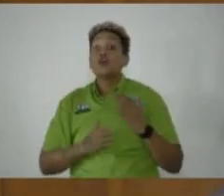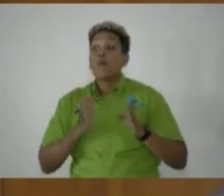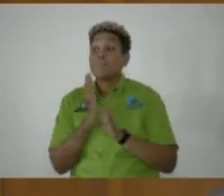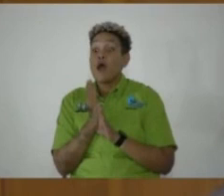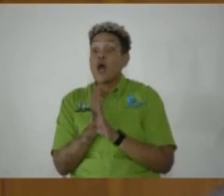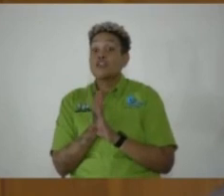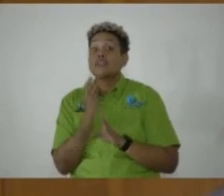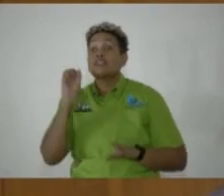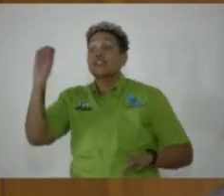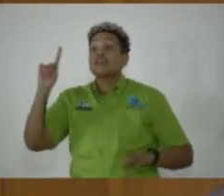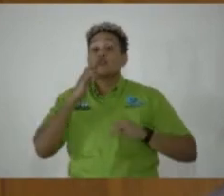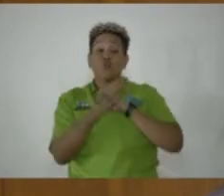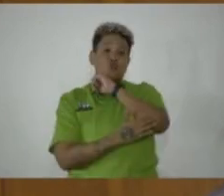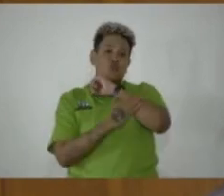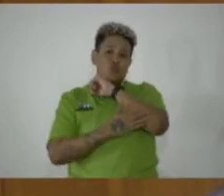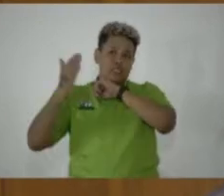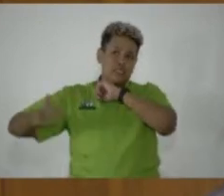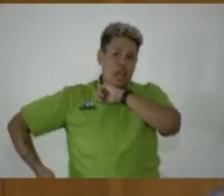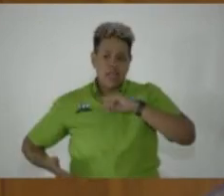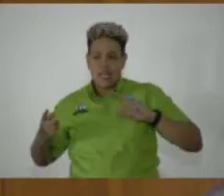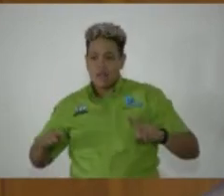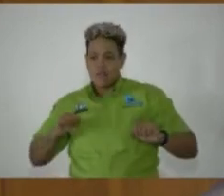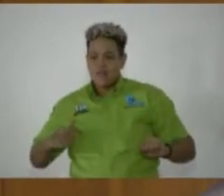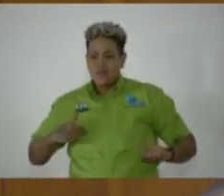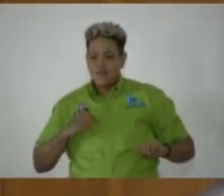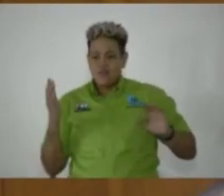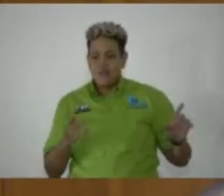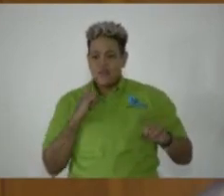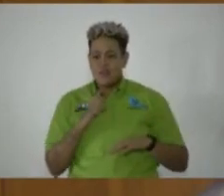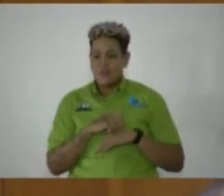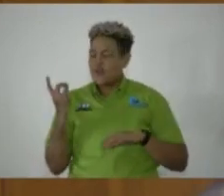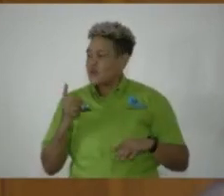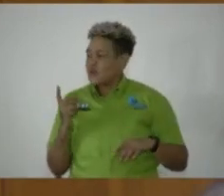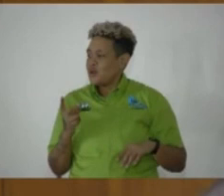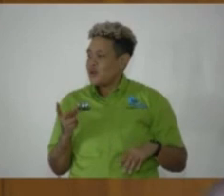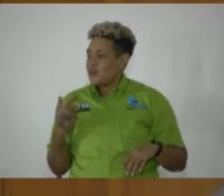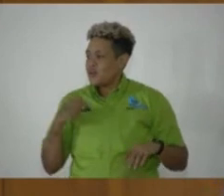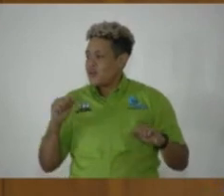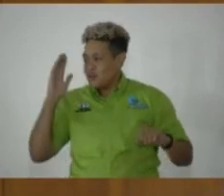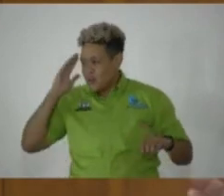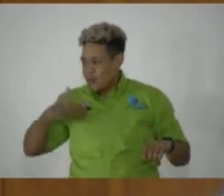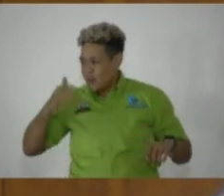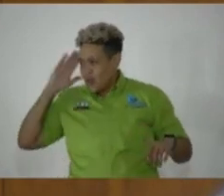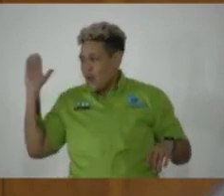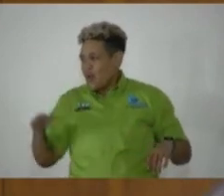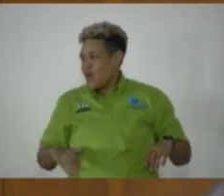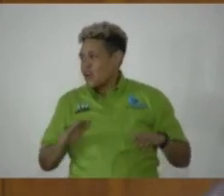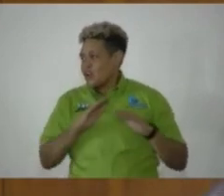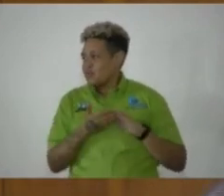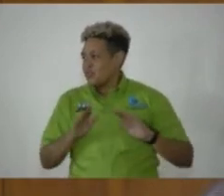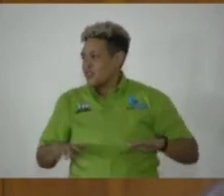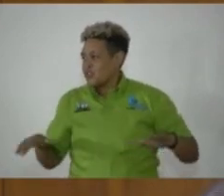to the rural side, can we plan the day where we can invite almost all of the Jamaican